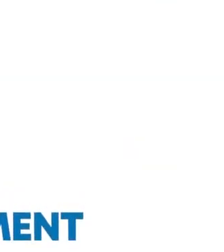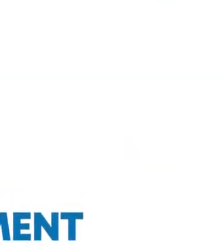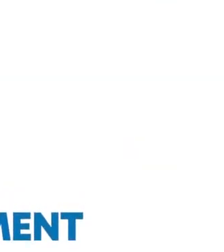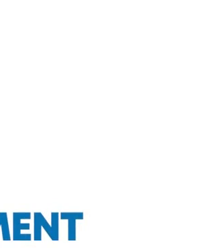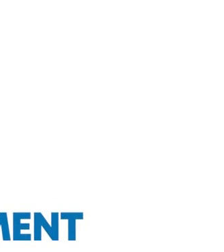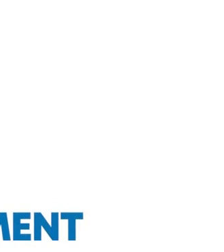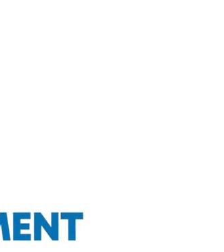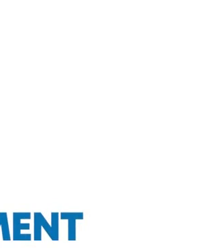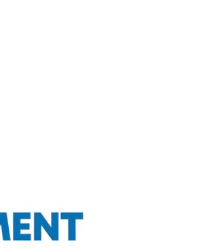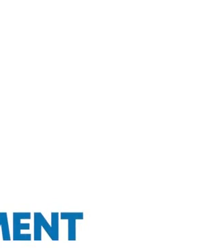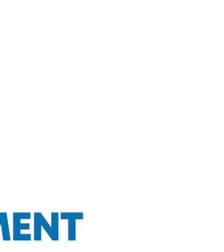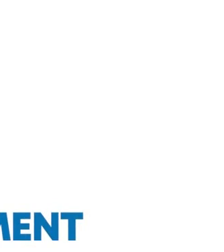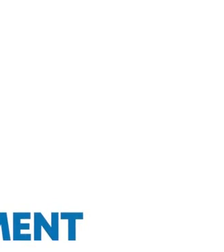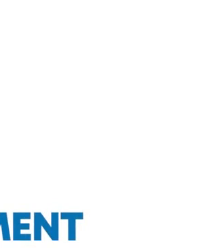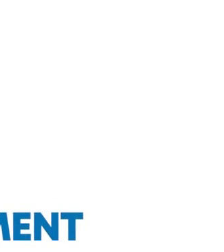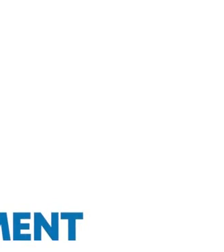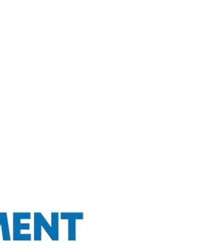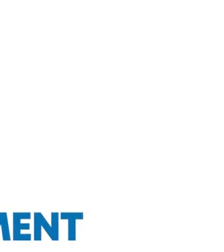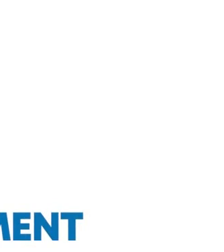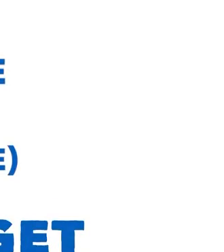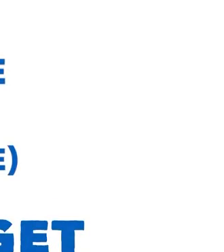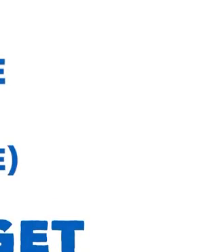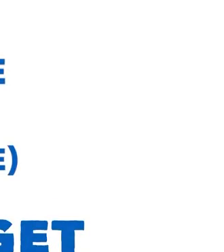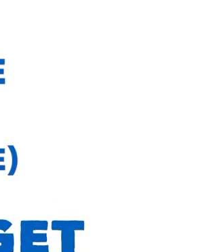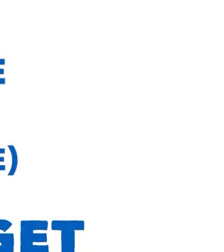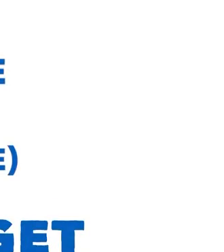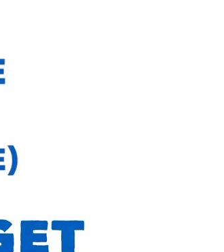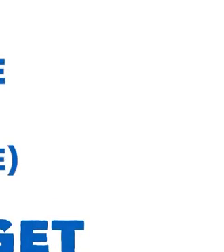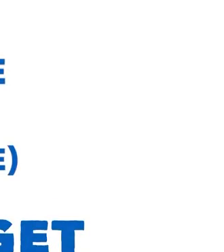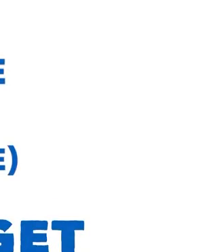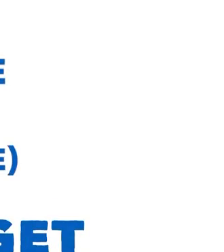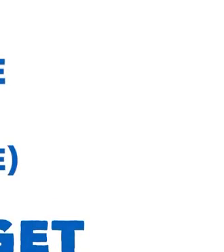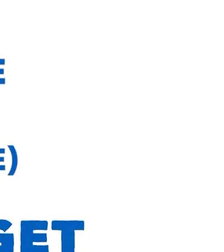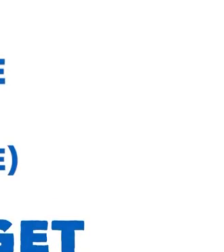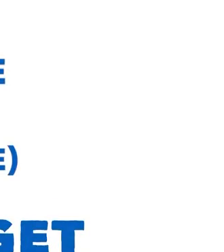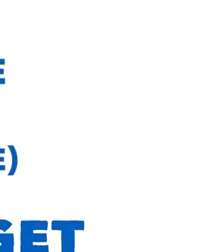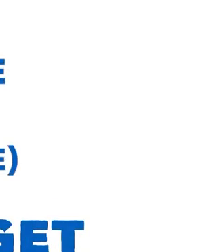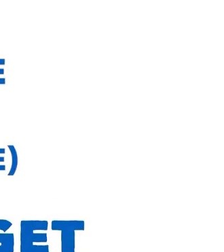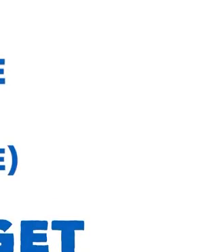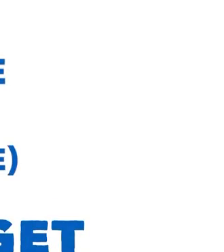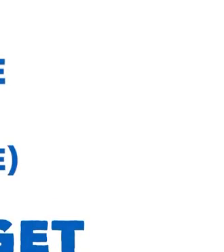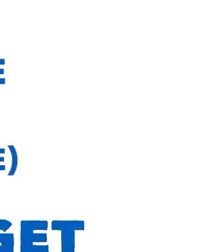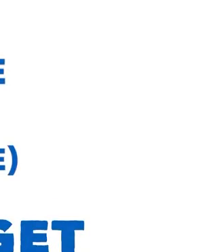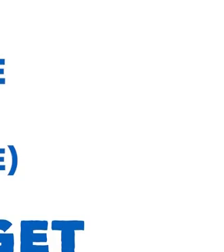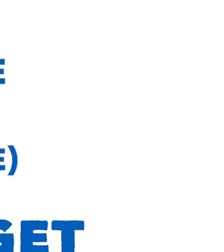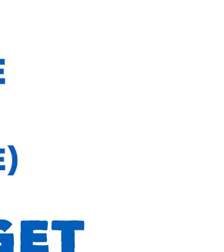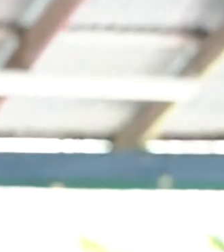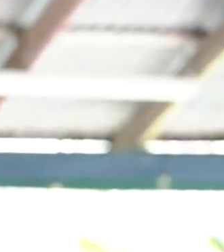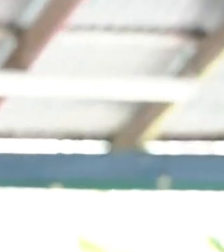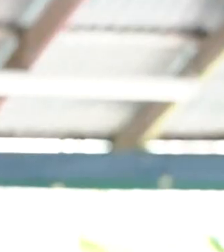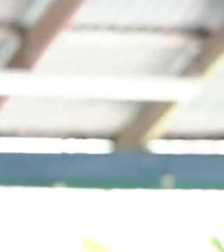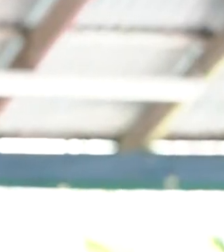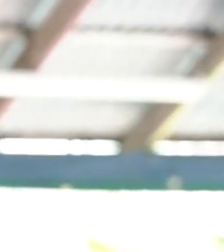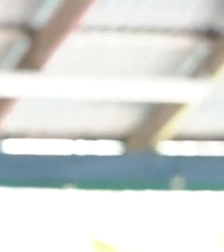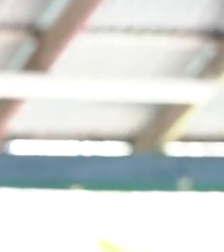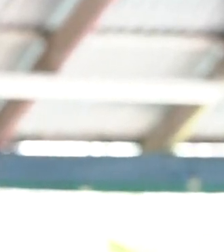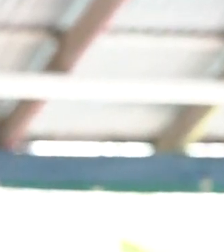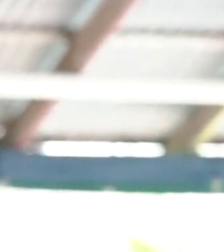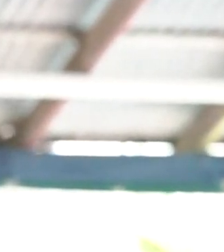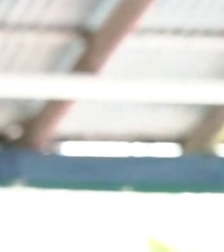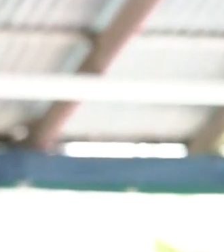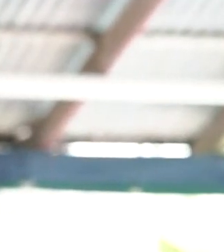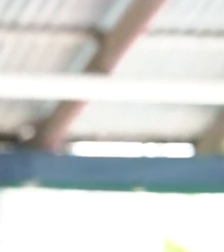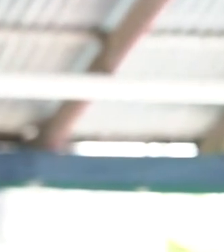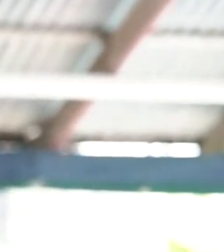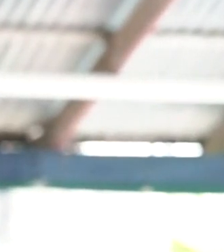Book your COVID-19 vaccination appointment today. Get vaccinated. Get back to life. Bartoning for me really is a hobby